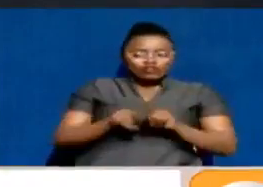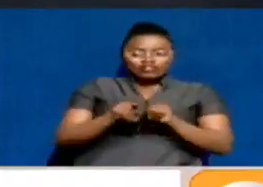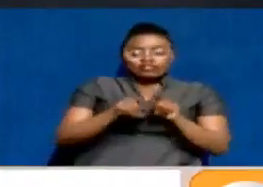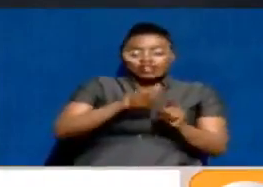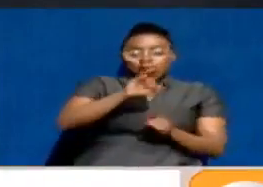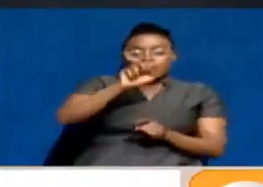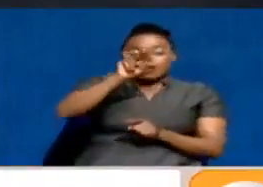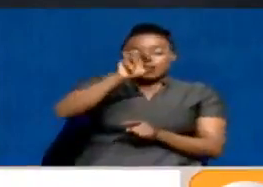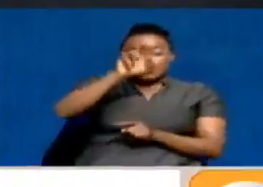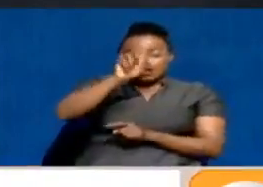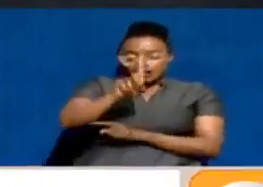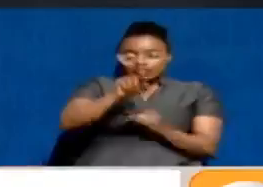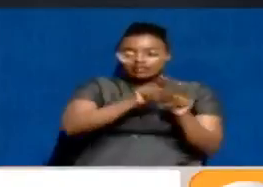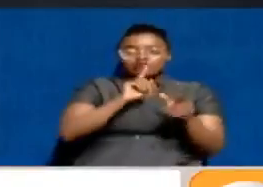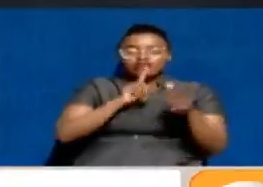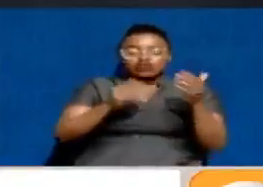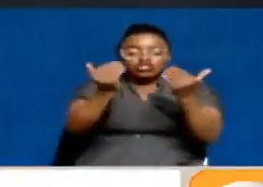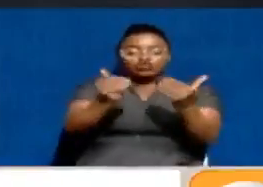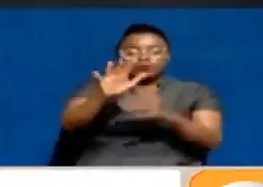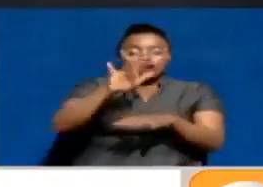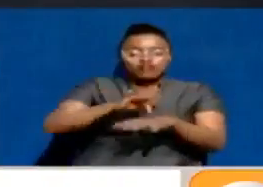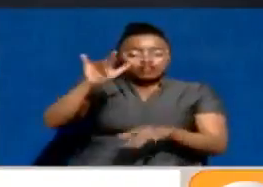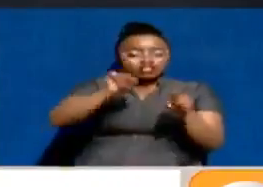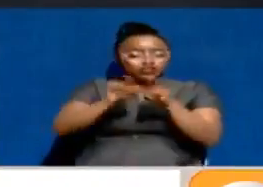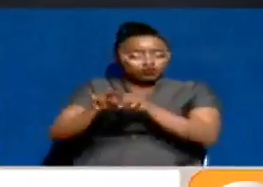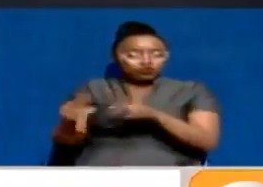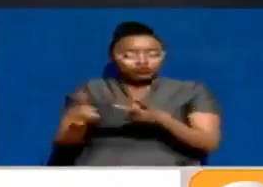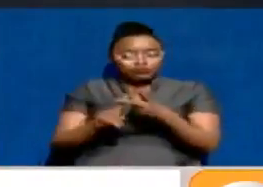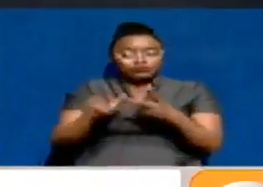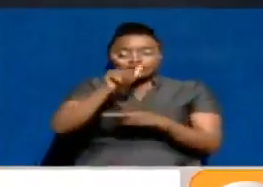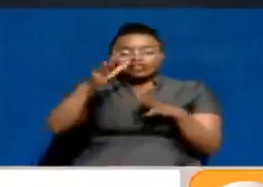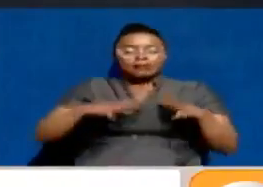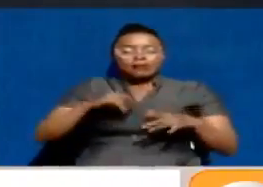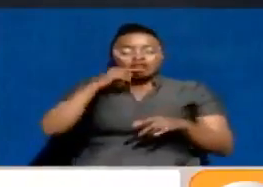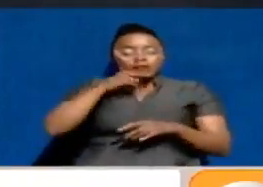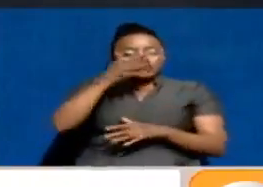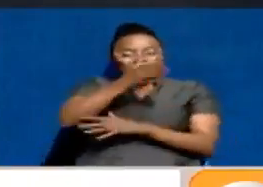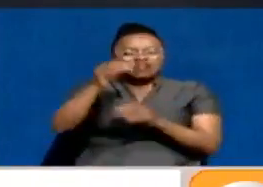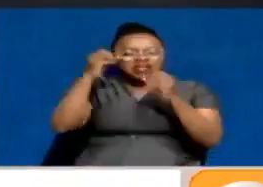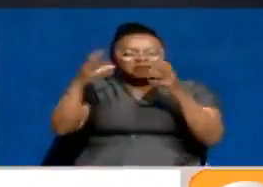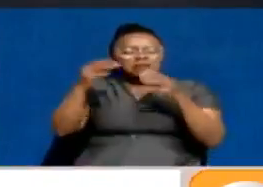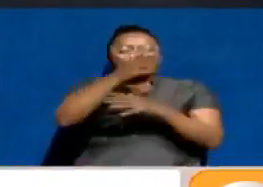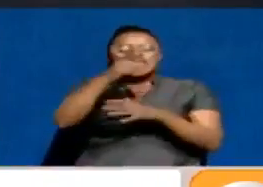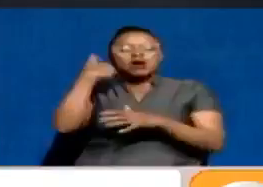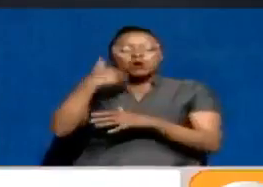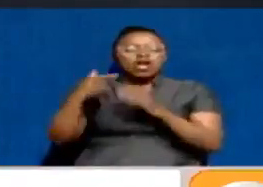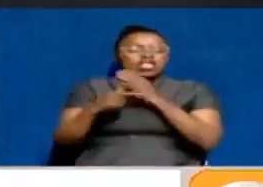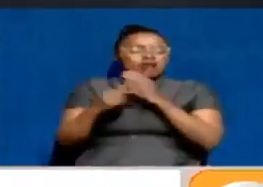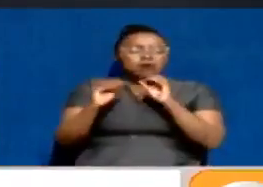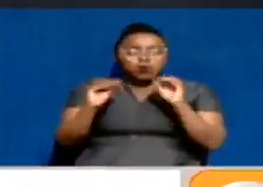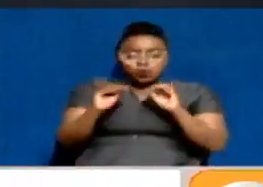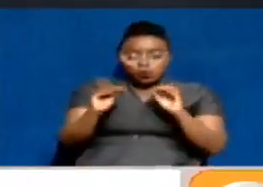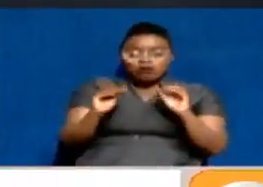pariah in many circles. He says his children are affected too. The others I have mentioned here, and many more who have gone unnamed,